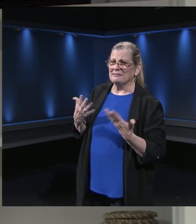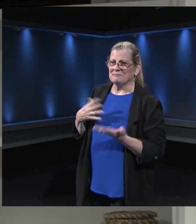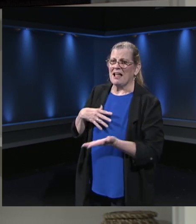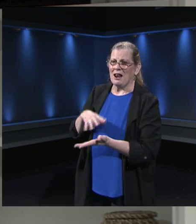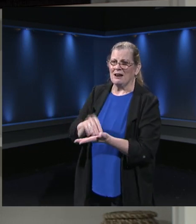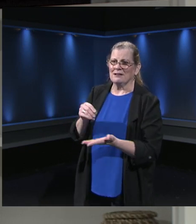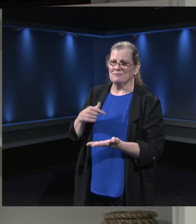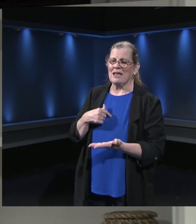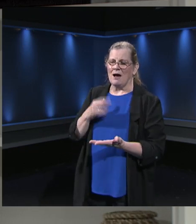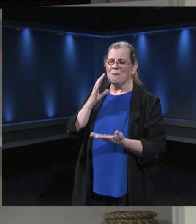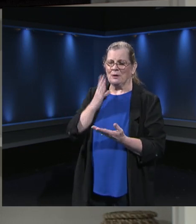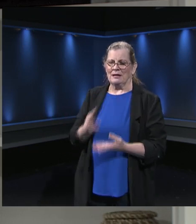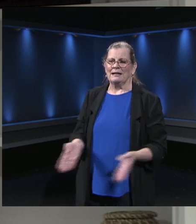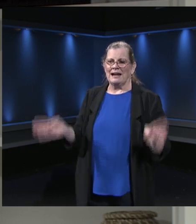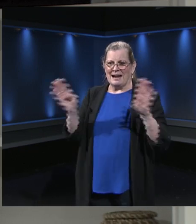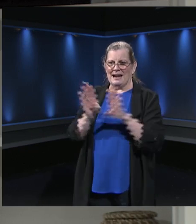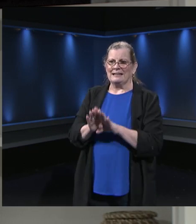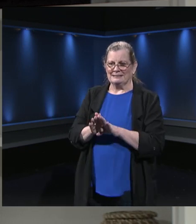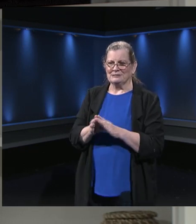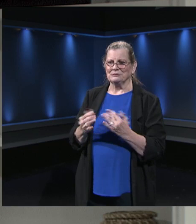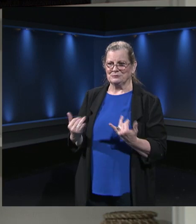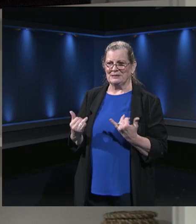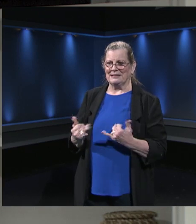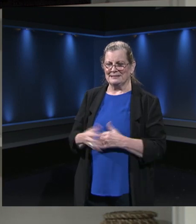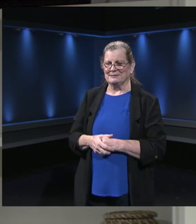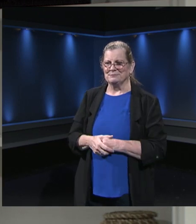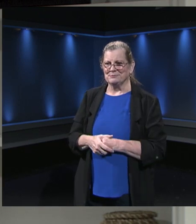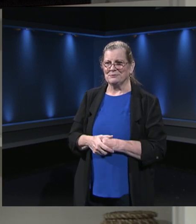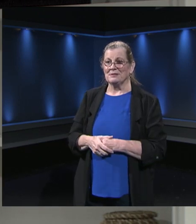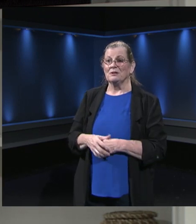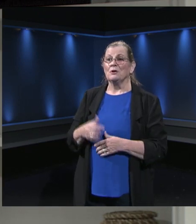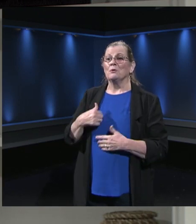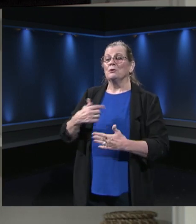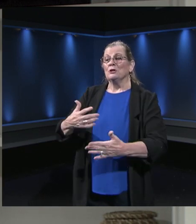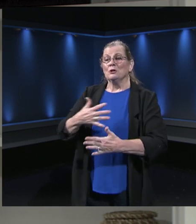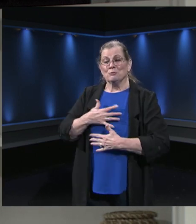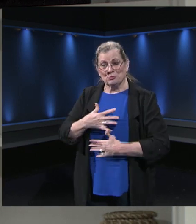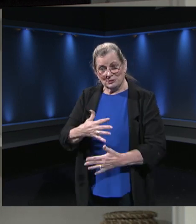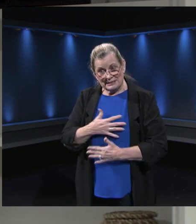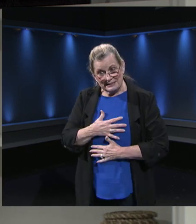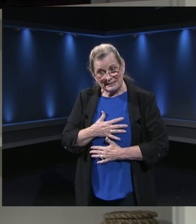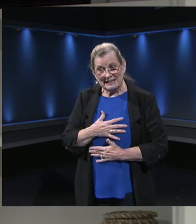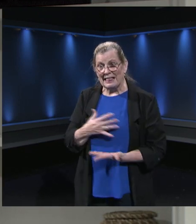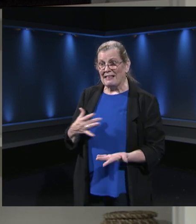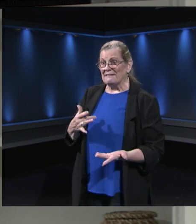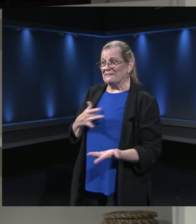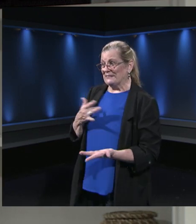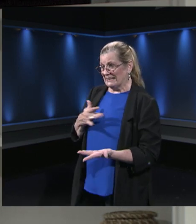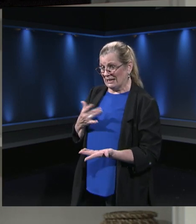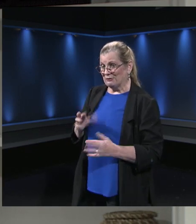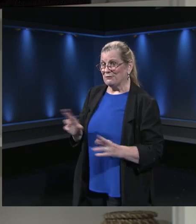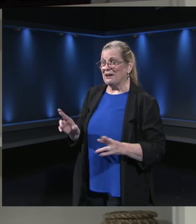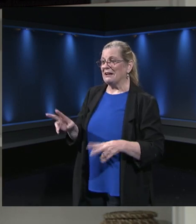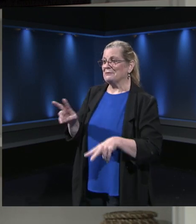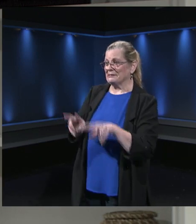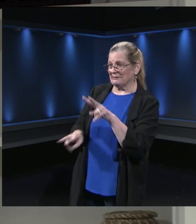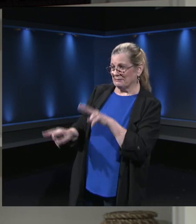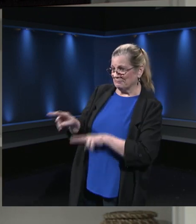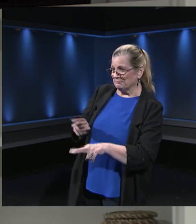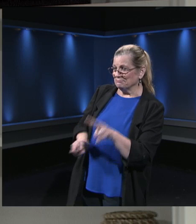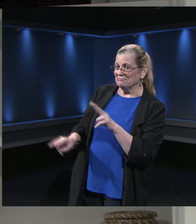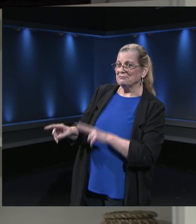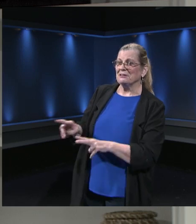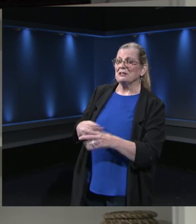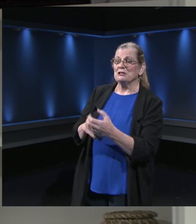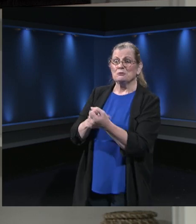school town hall tonight. We need to breathe. We need to feel seen. We need to feel support. But we all need,